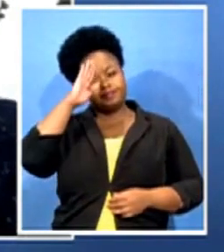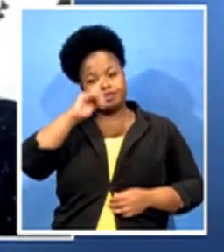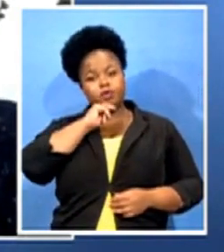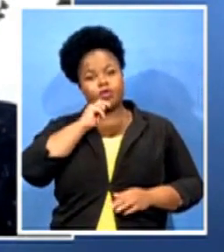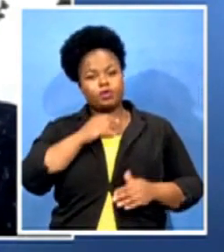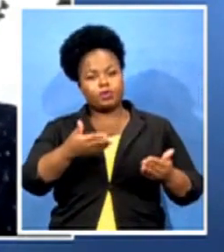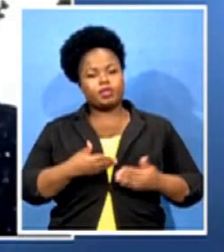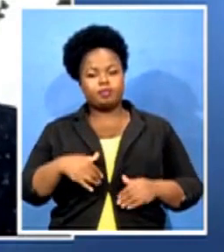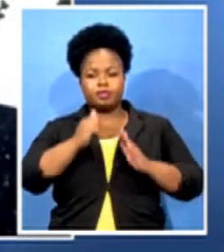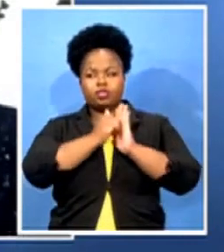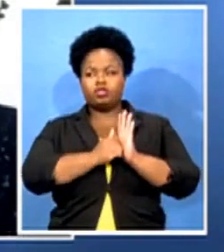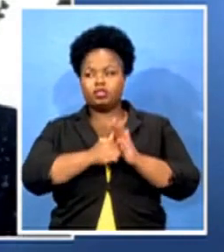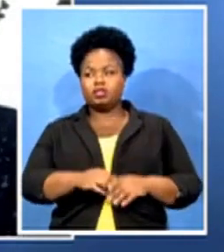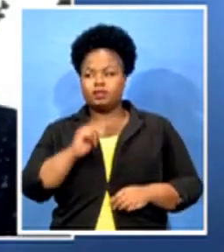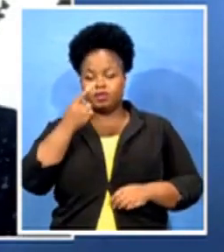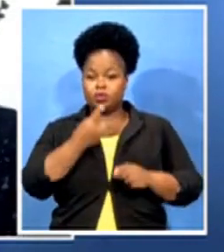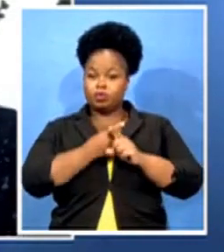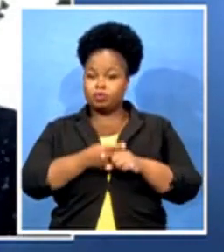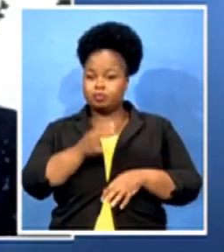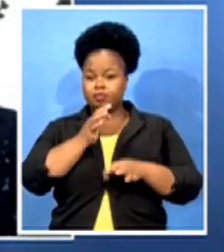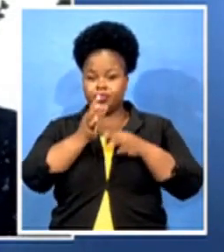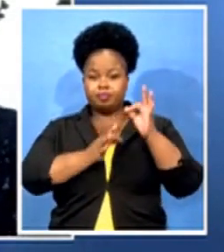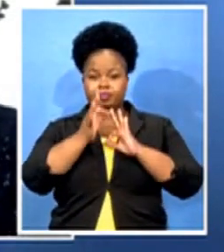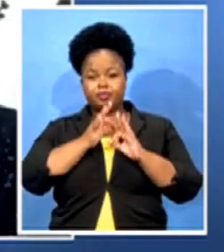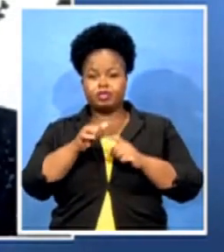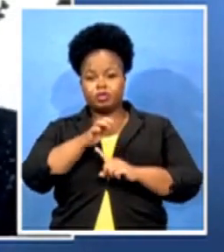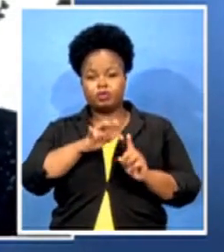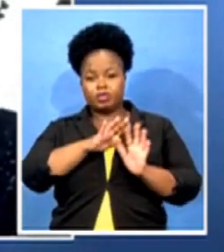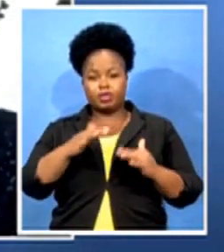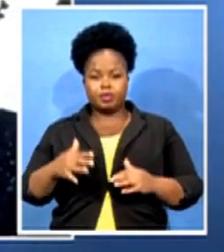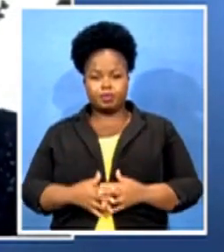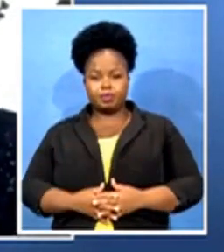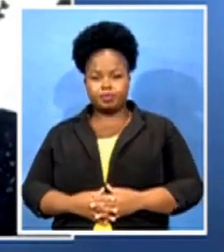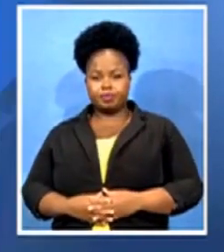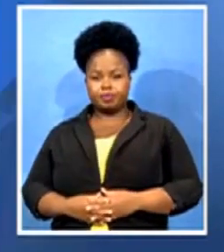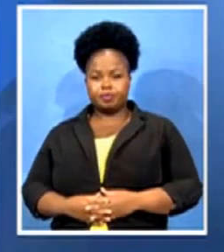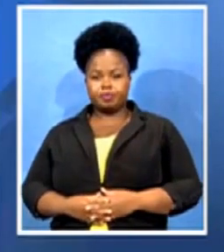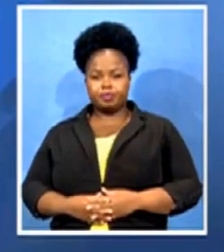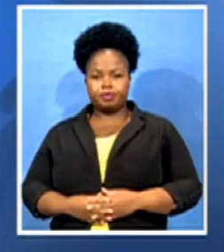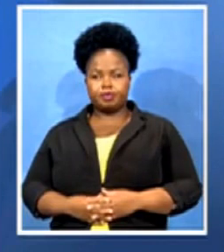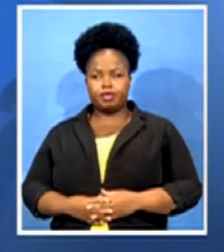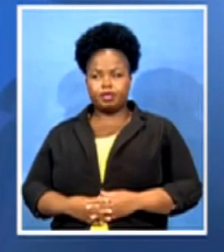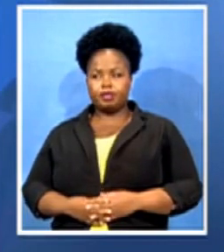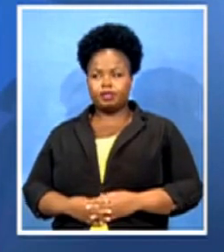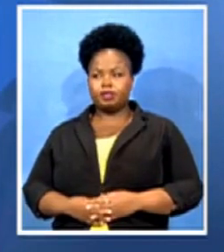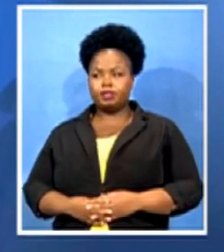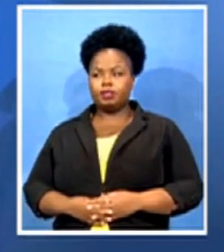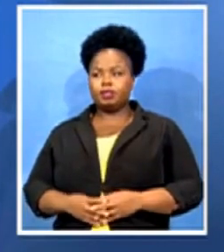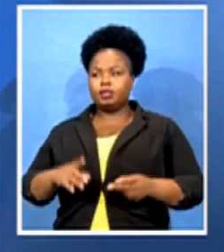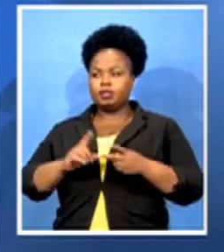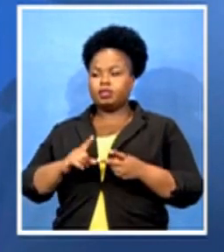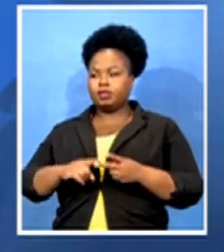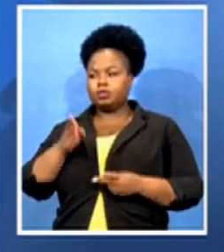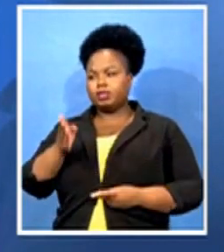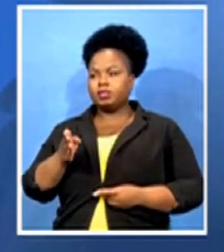how would you describe the situation that Limpopo is currently facing? Good morning, Adrian, and morning to all your viewers and thank